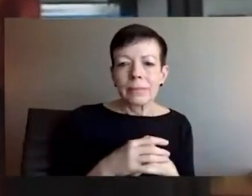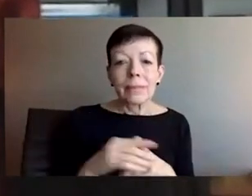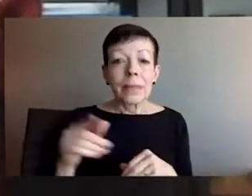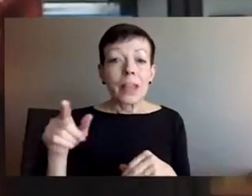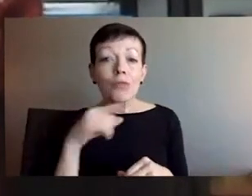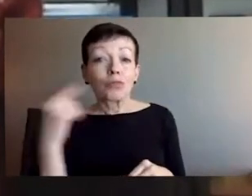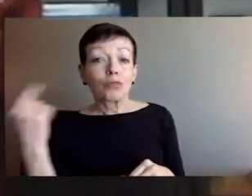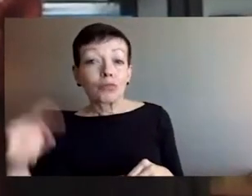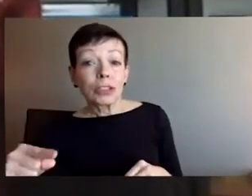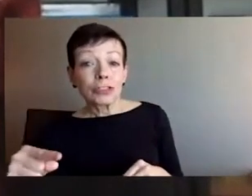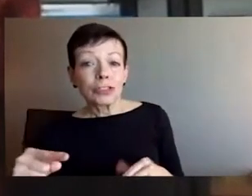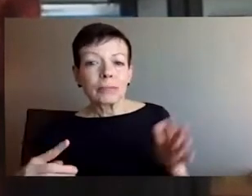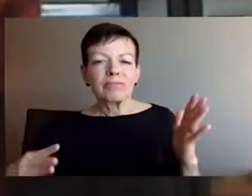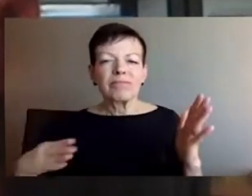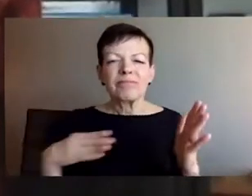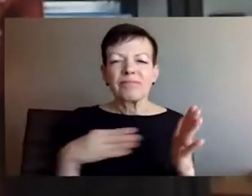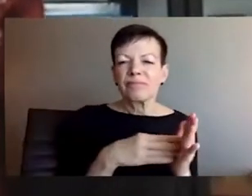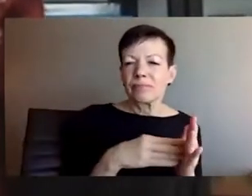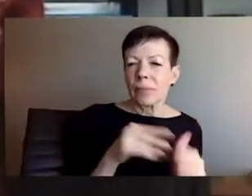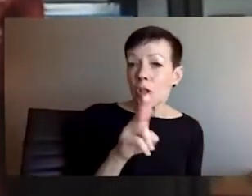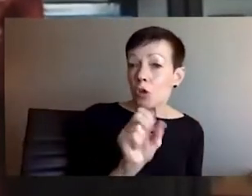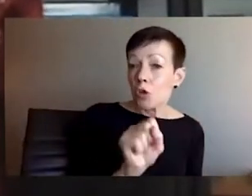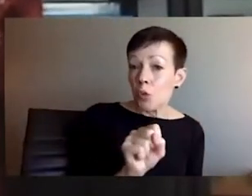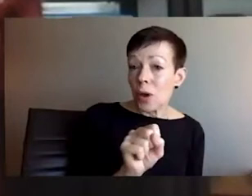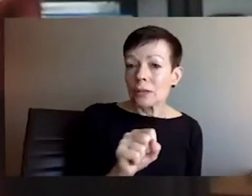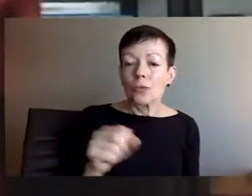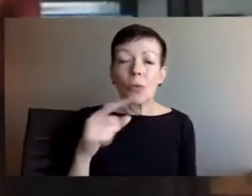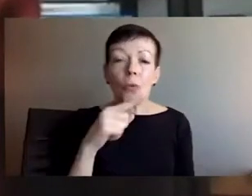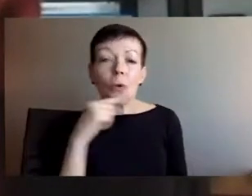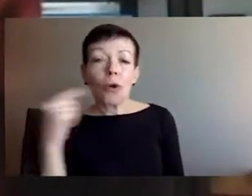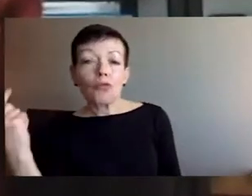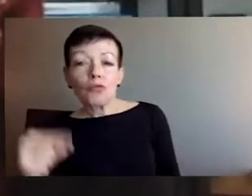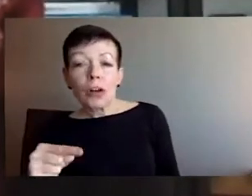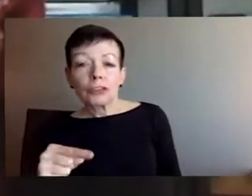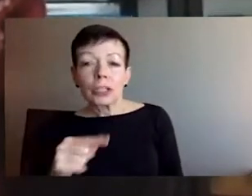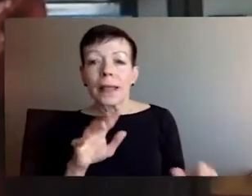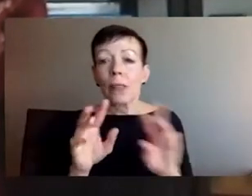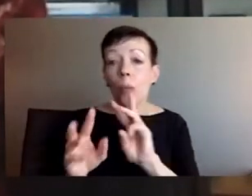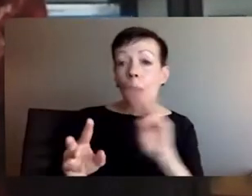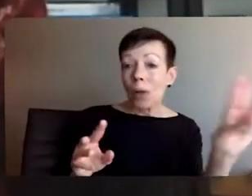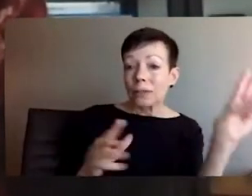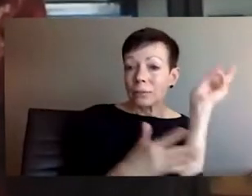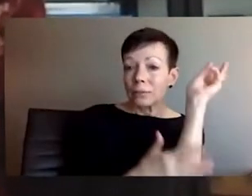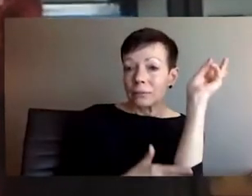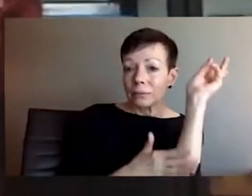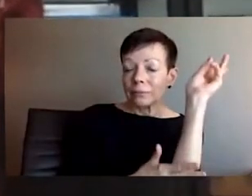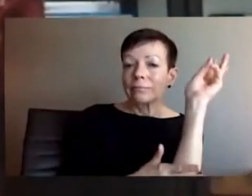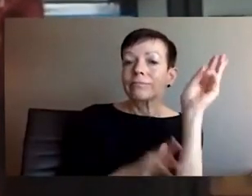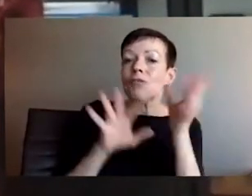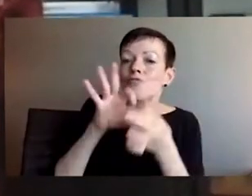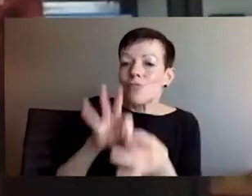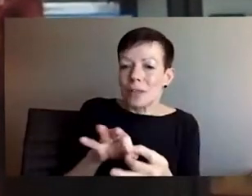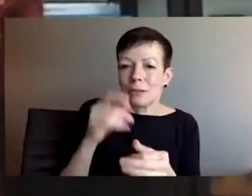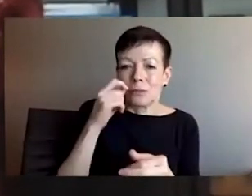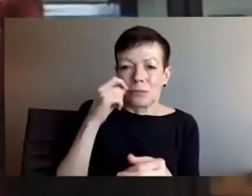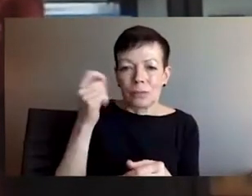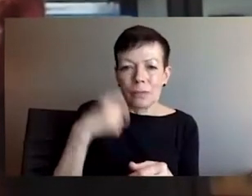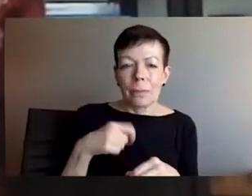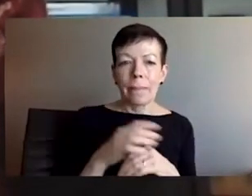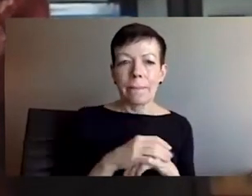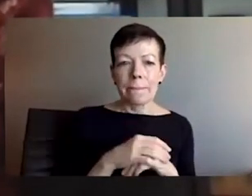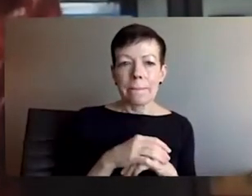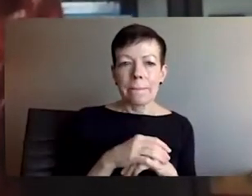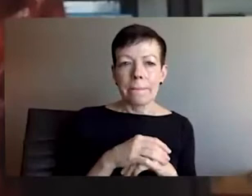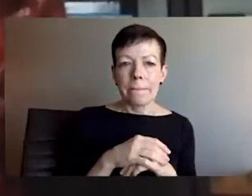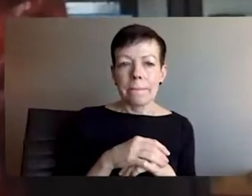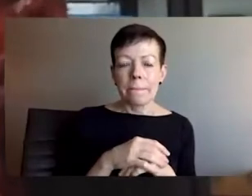Third, Putin has clearly indicated that he wants to make this a global war. He